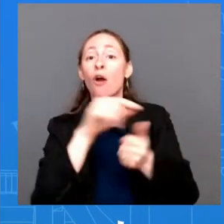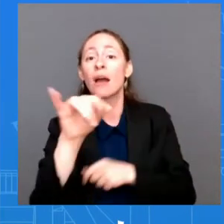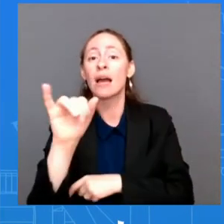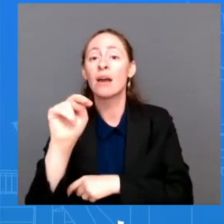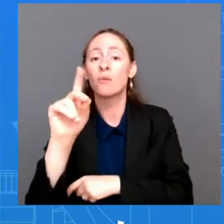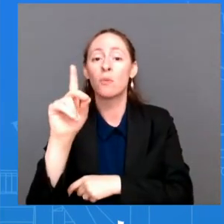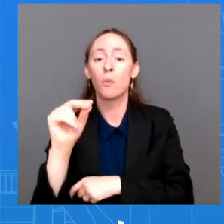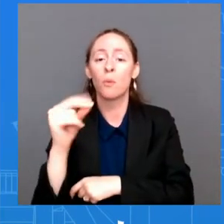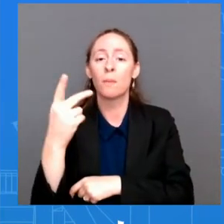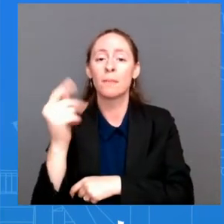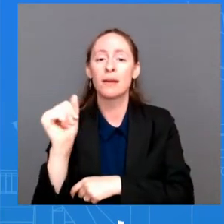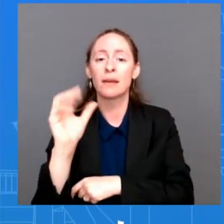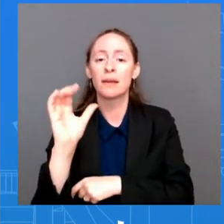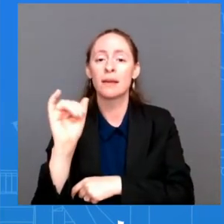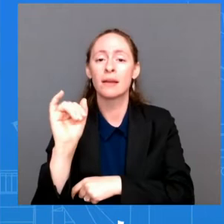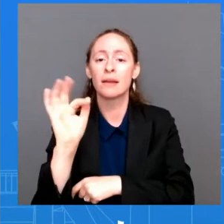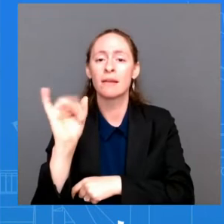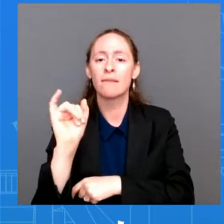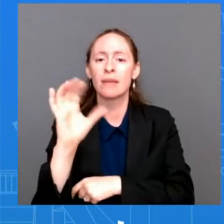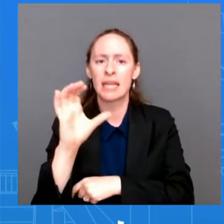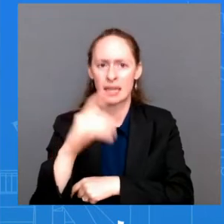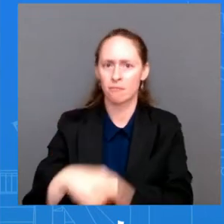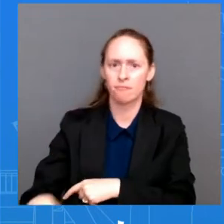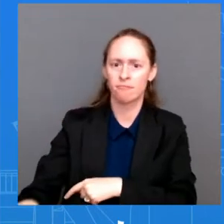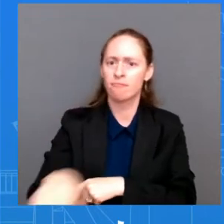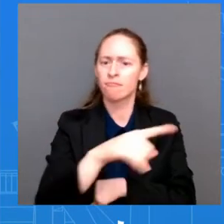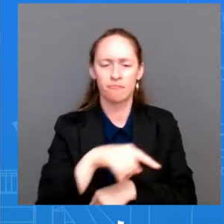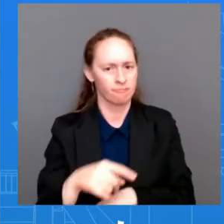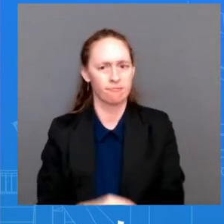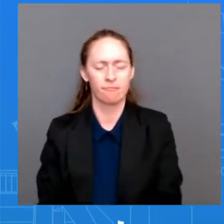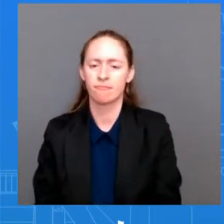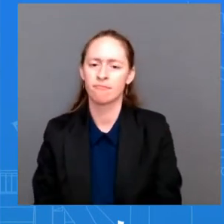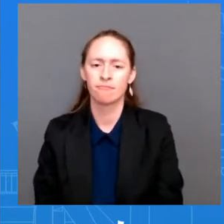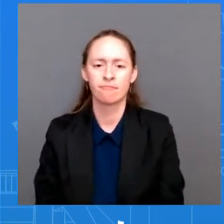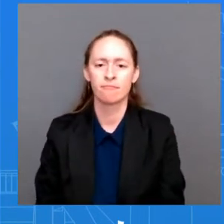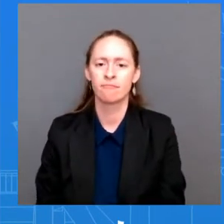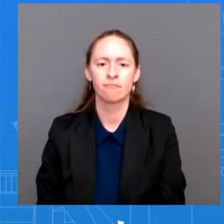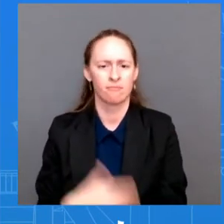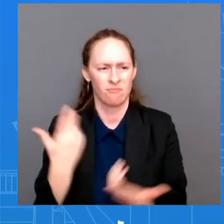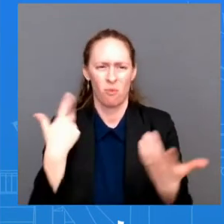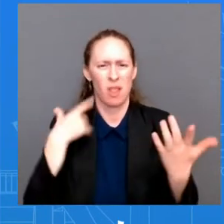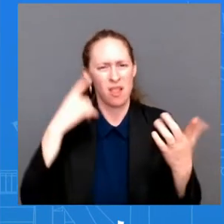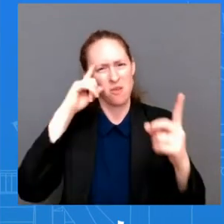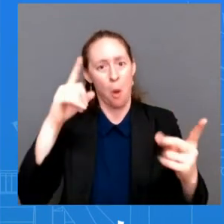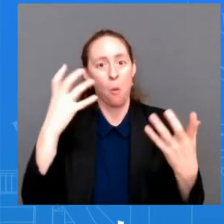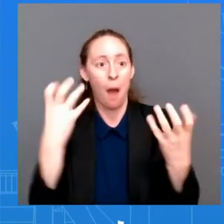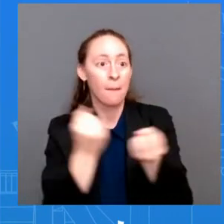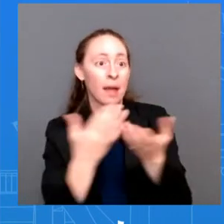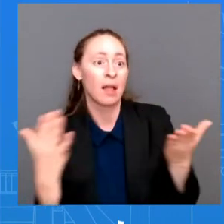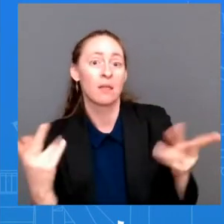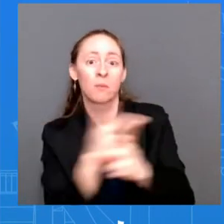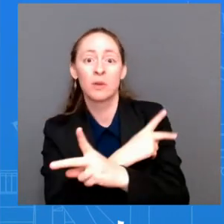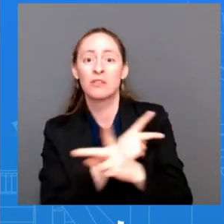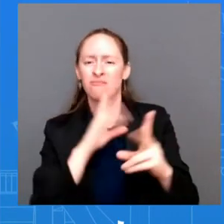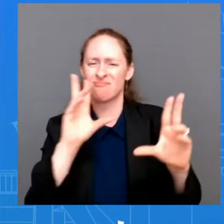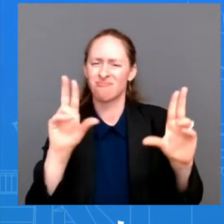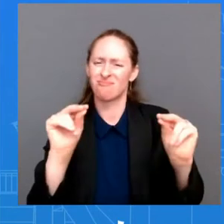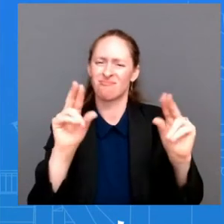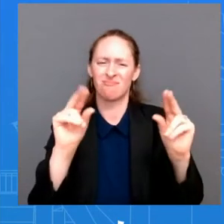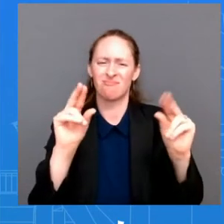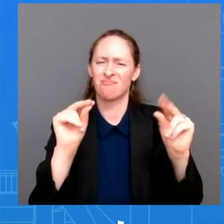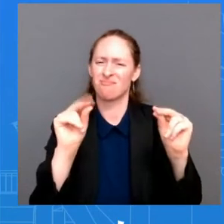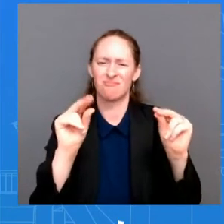to not escalate and for the lines of communication to remain open between Washington and Beijing. And that's what we'd like to see happen.